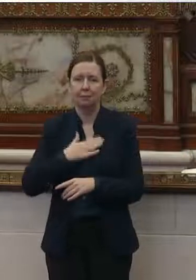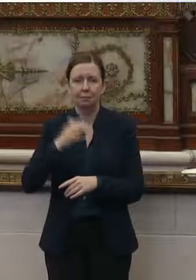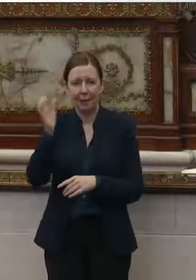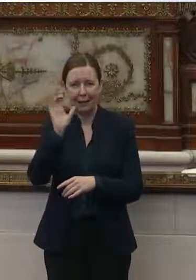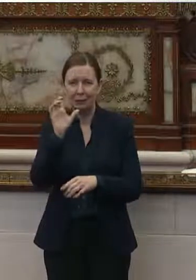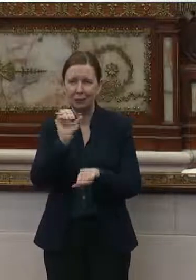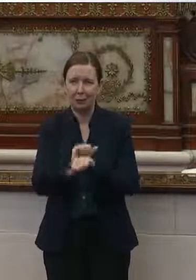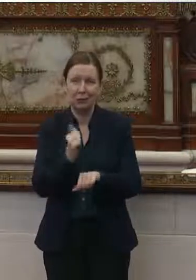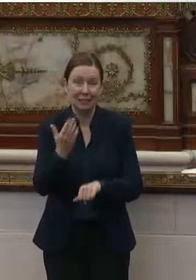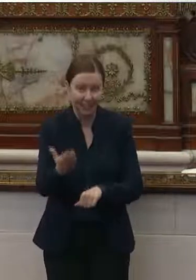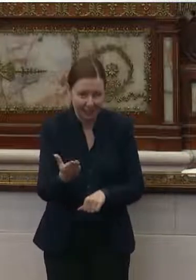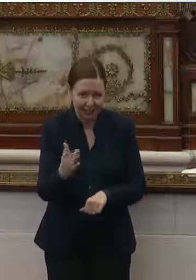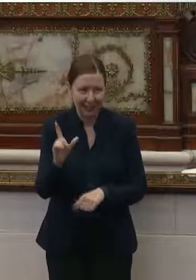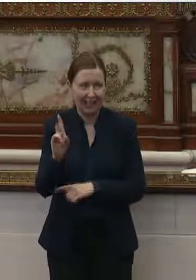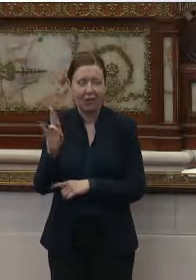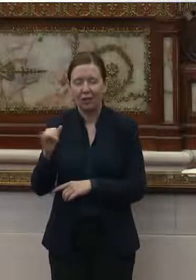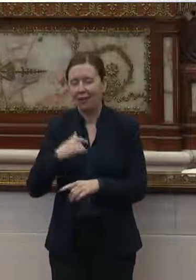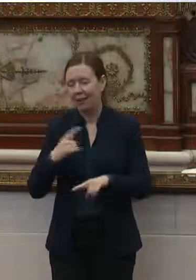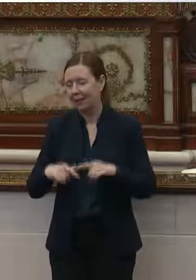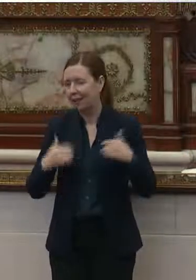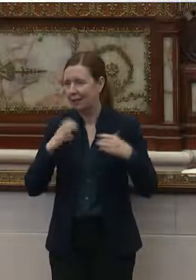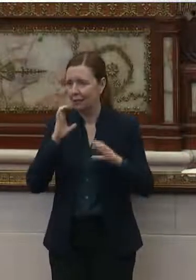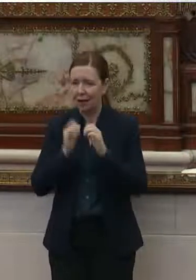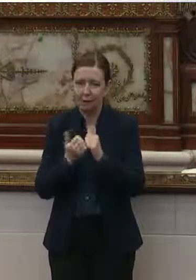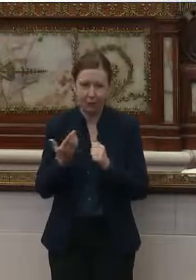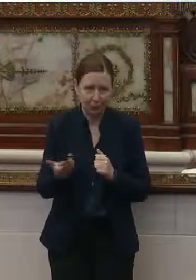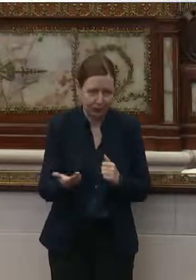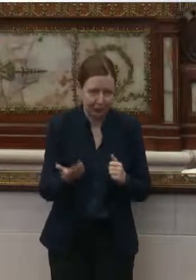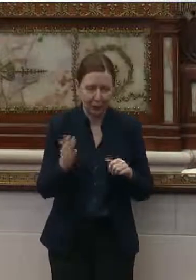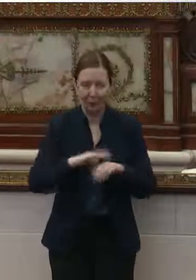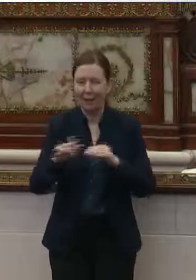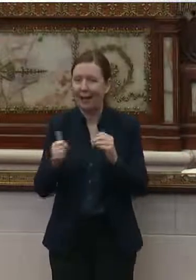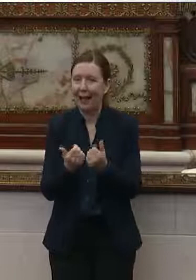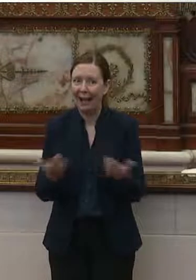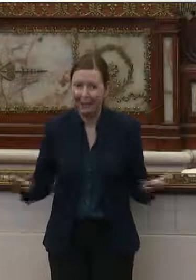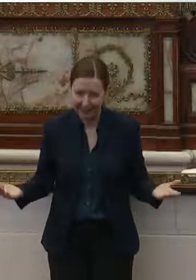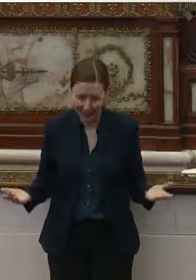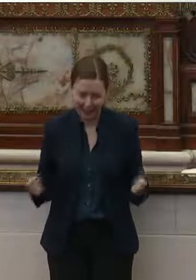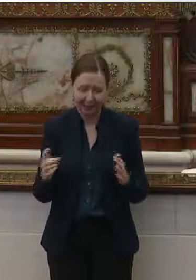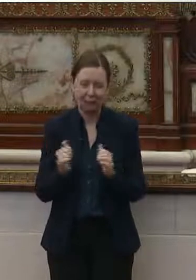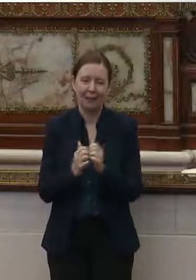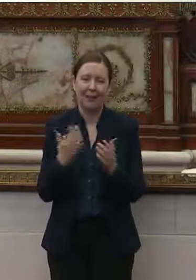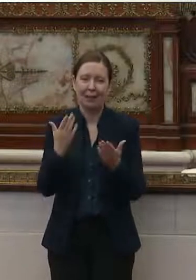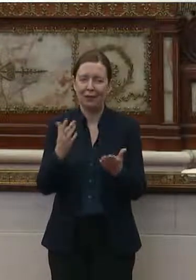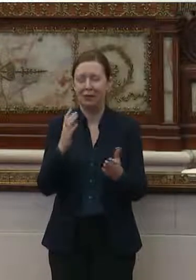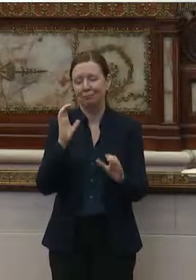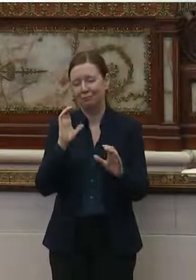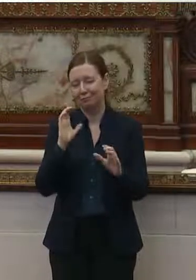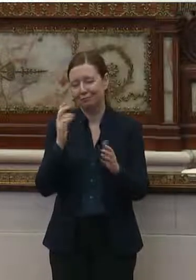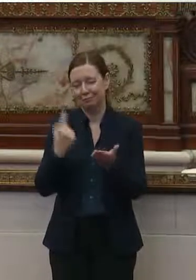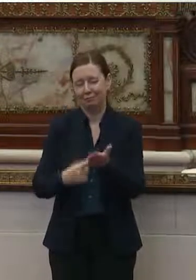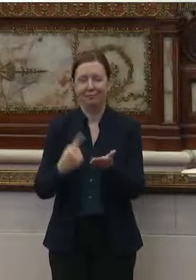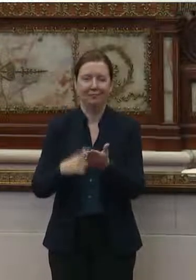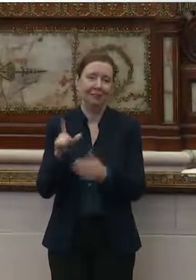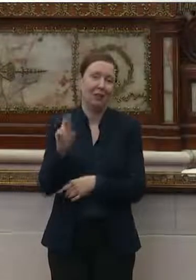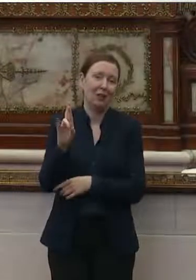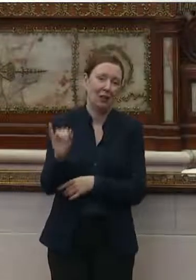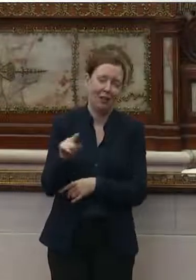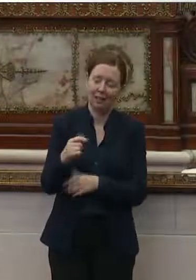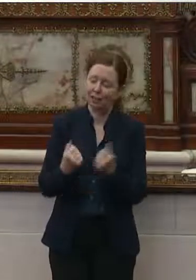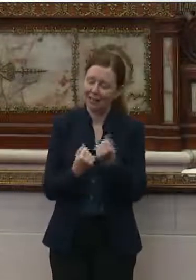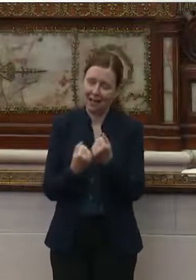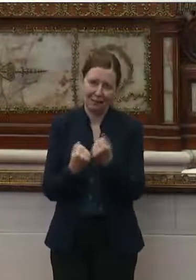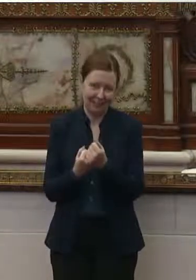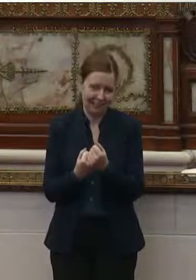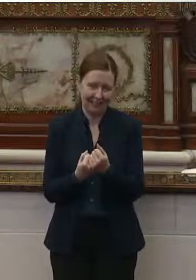works there at Liberty Resources. I cannot have a conversation on anything with Lisa without having some conversation about Liberty Resources. She's such an